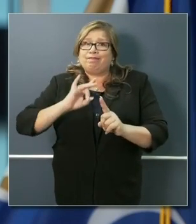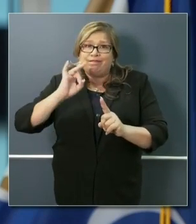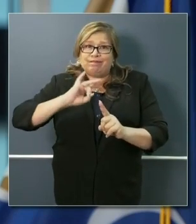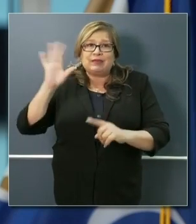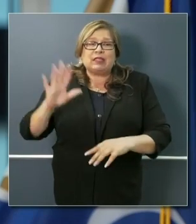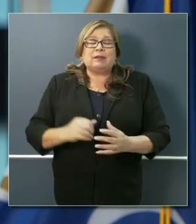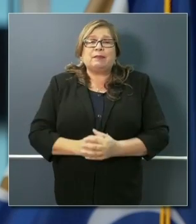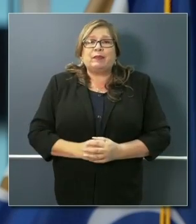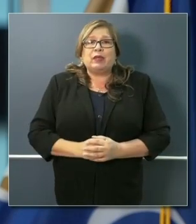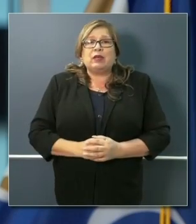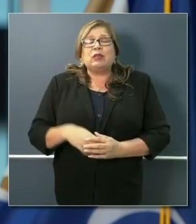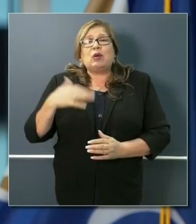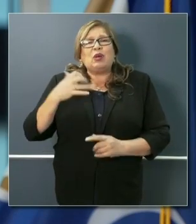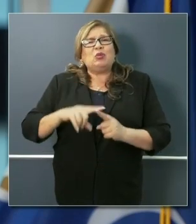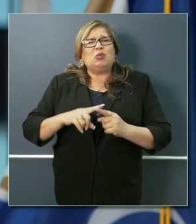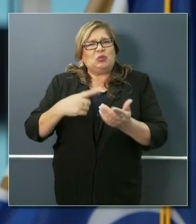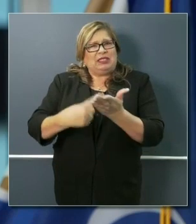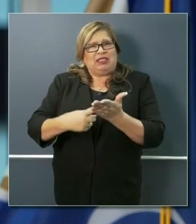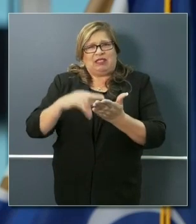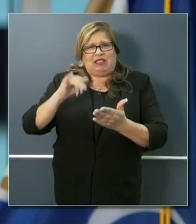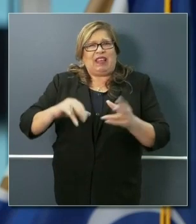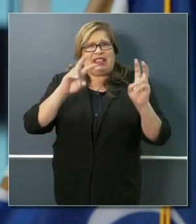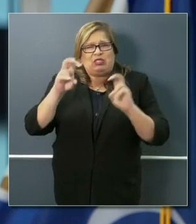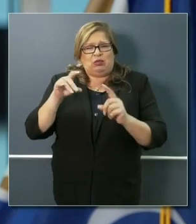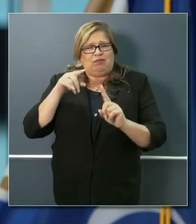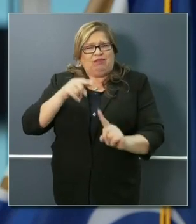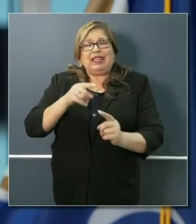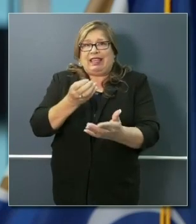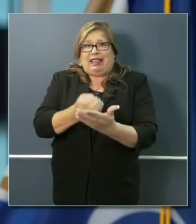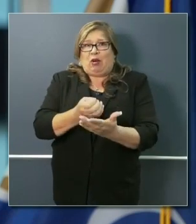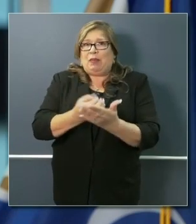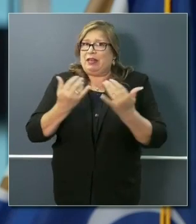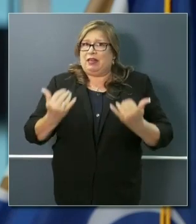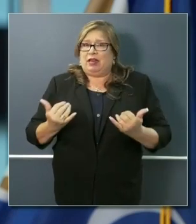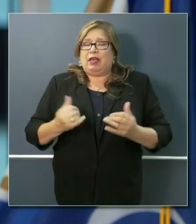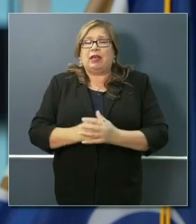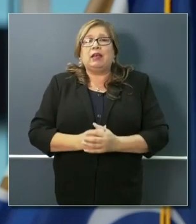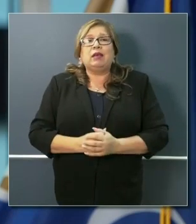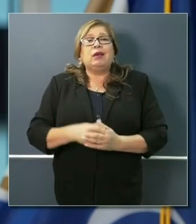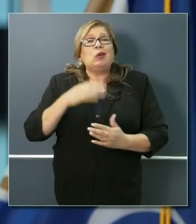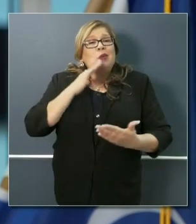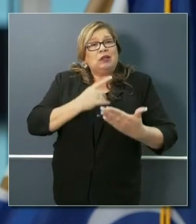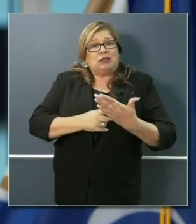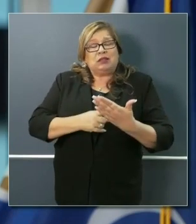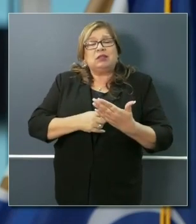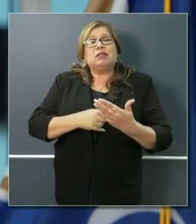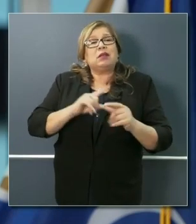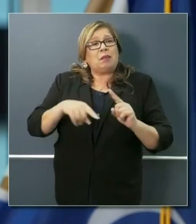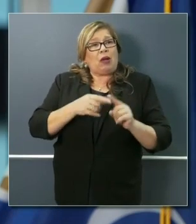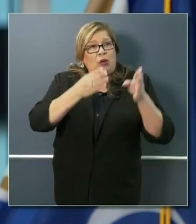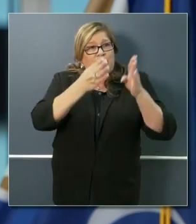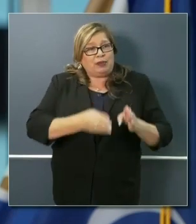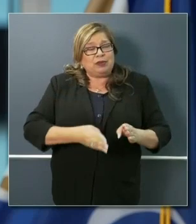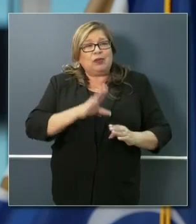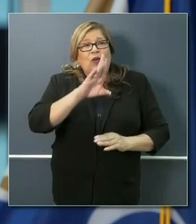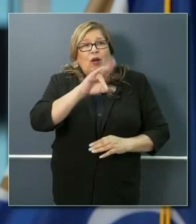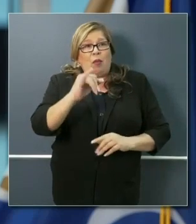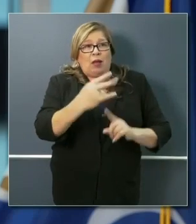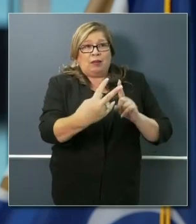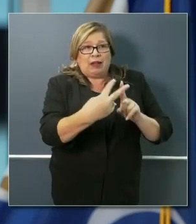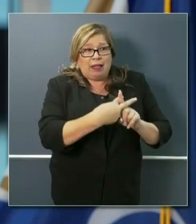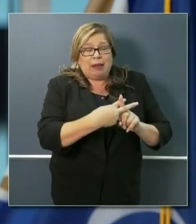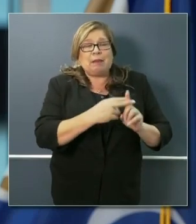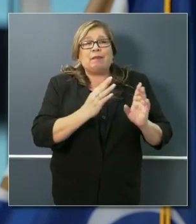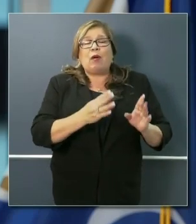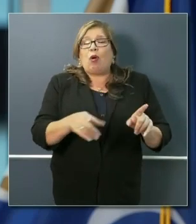and I want to speak to those issues today, not only from the individual's perspective as it relates to unemployment insurance claims, the